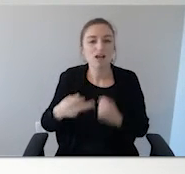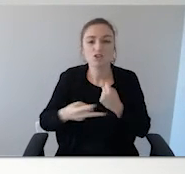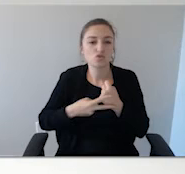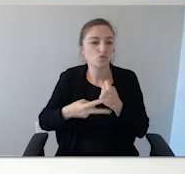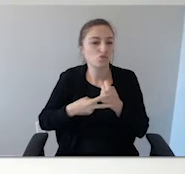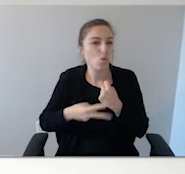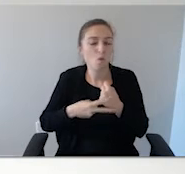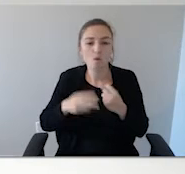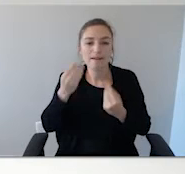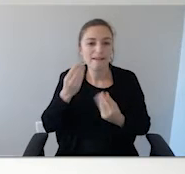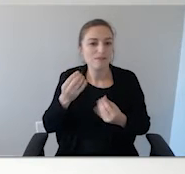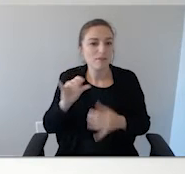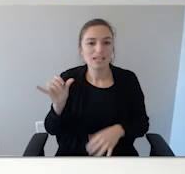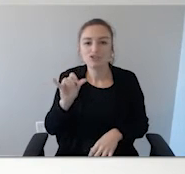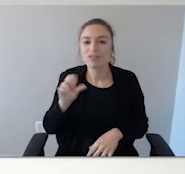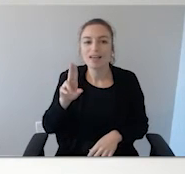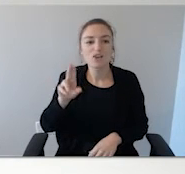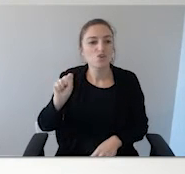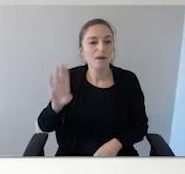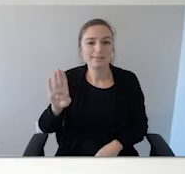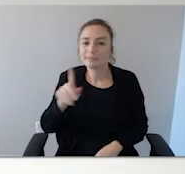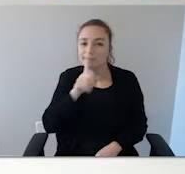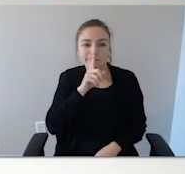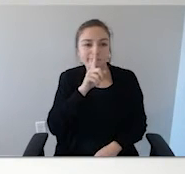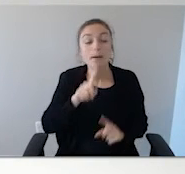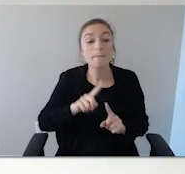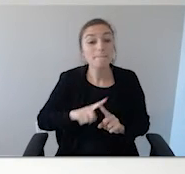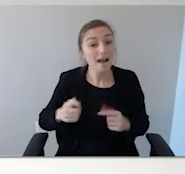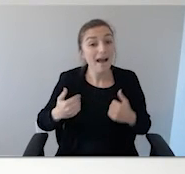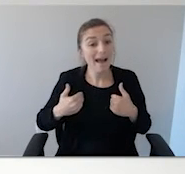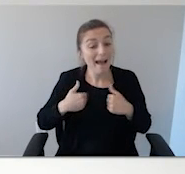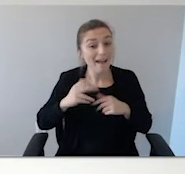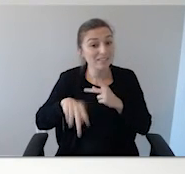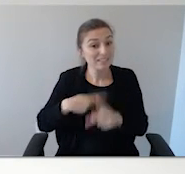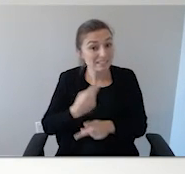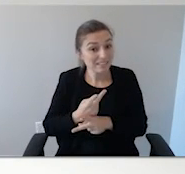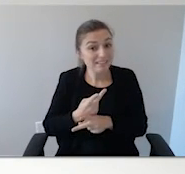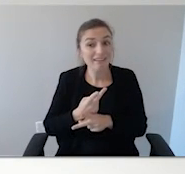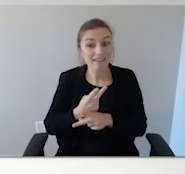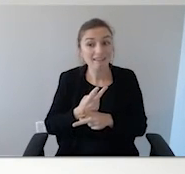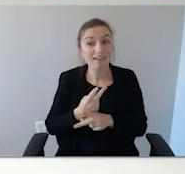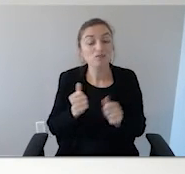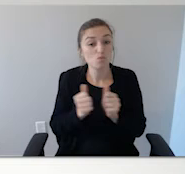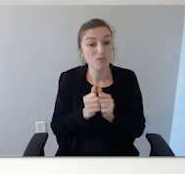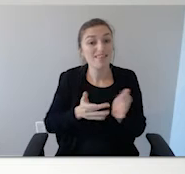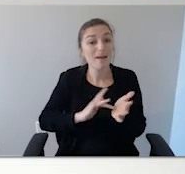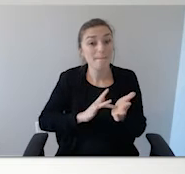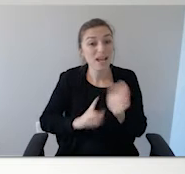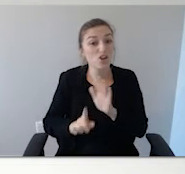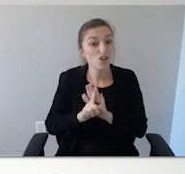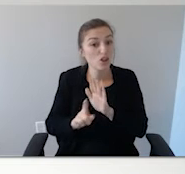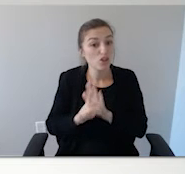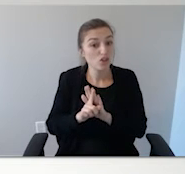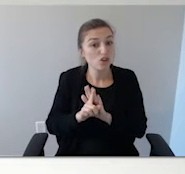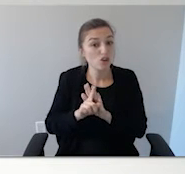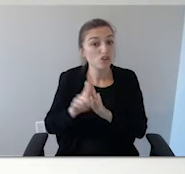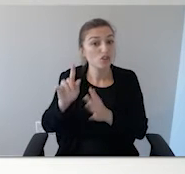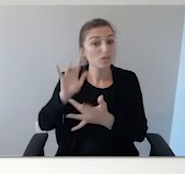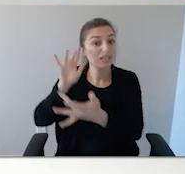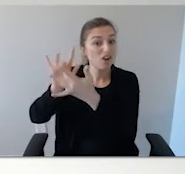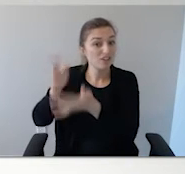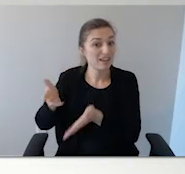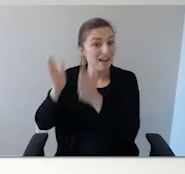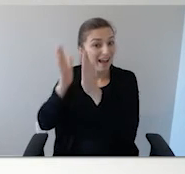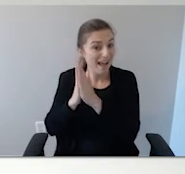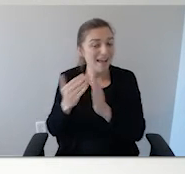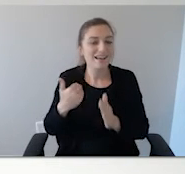. Yes. But there is a version of this that I did see with MedicAlert that you can put on a shoe that is connected, it's got